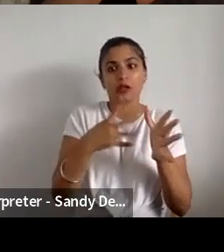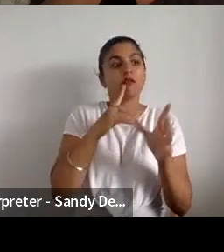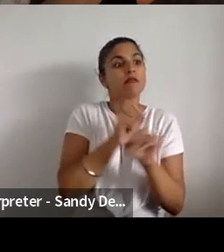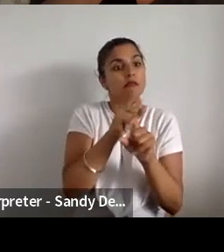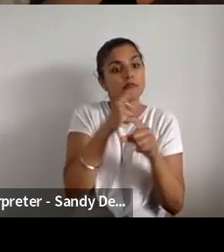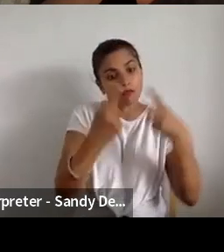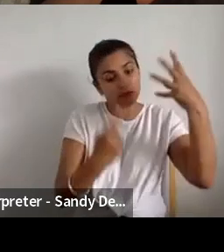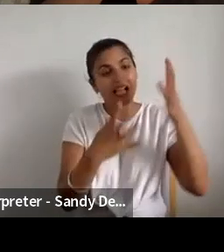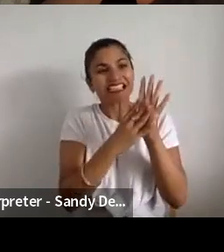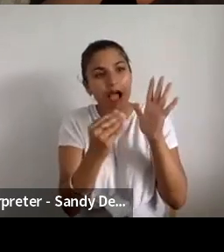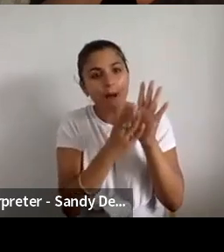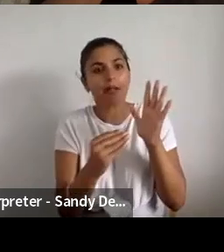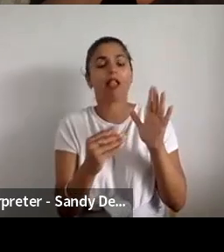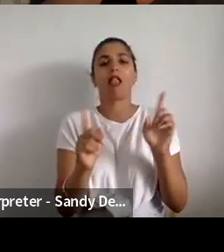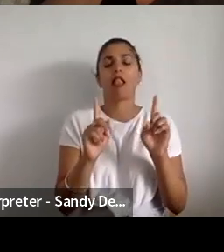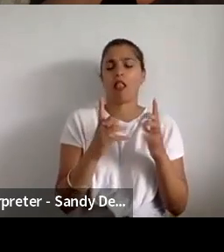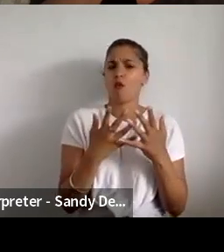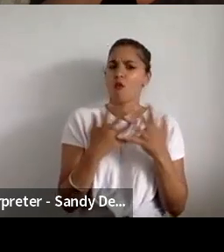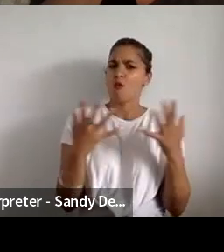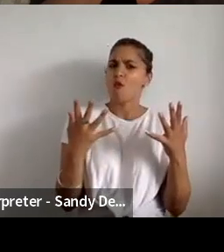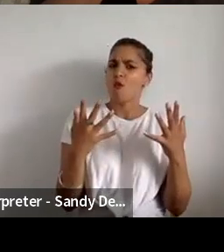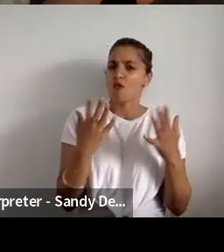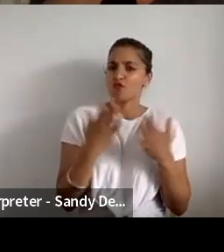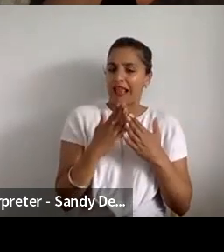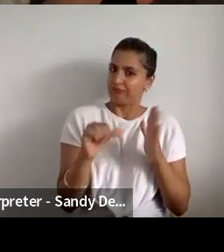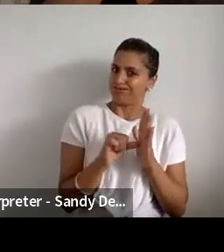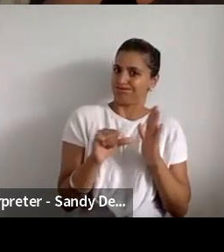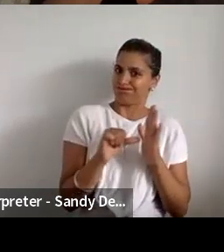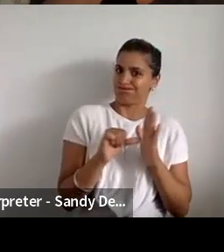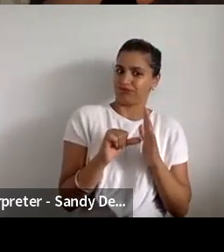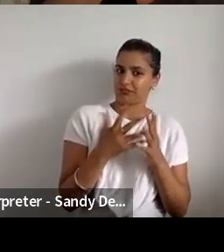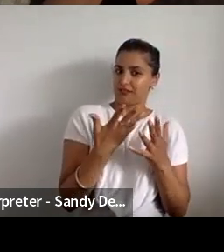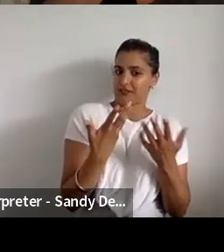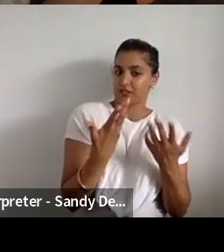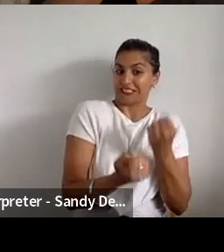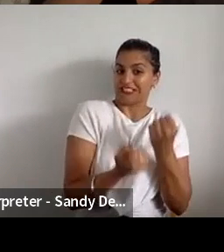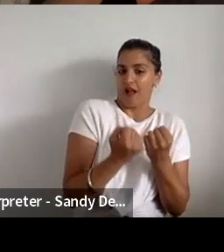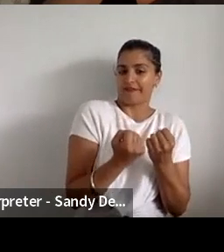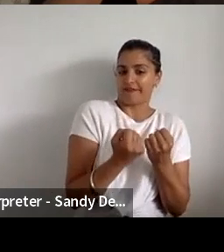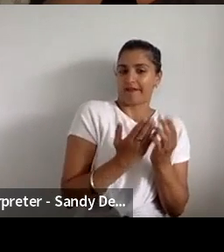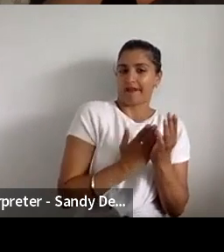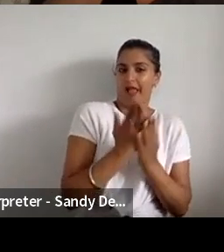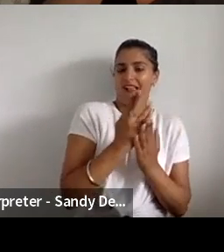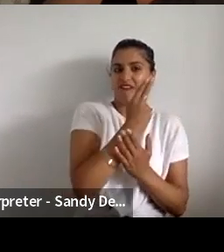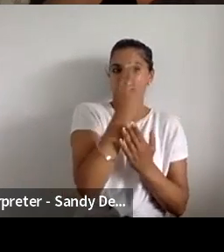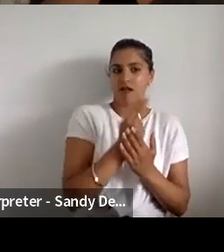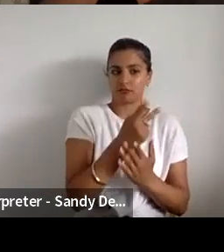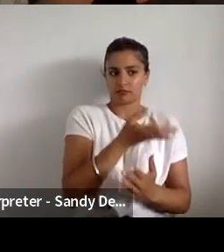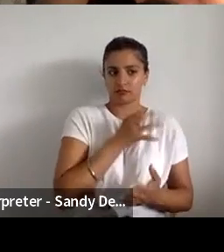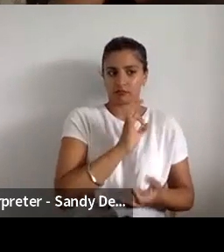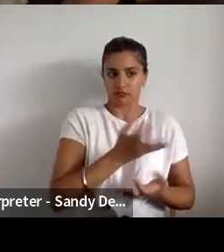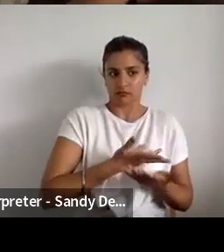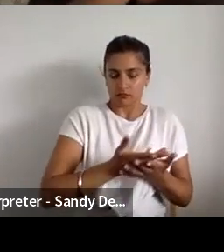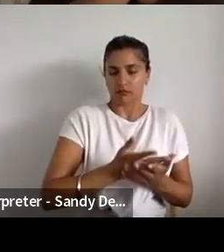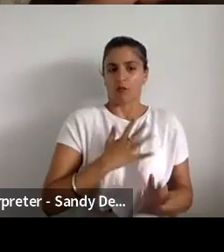of sort of trying to have a discussion about what is live art, which wasn't necessarily anticipated for a